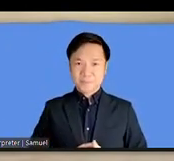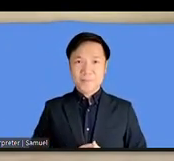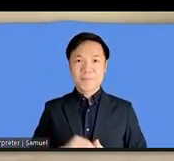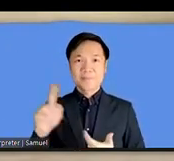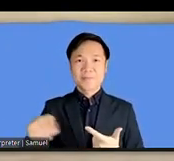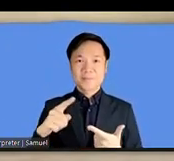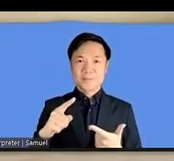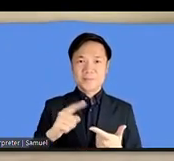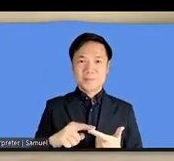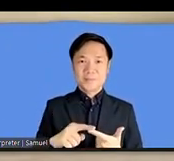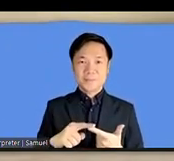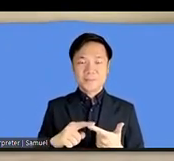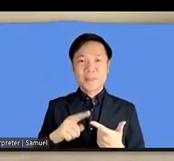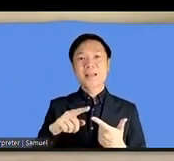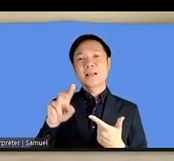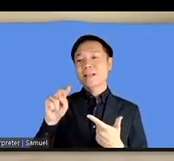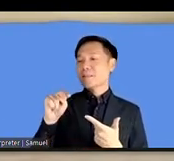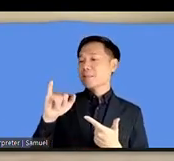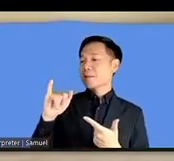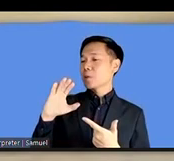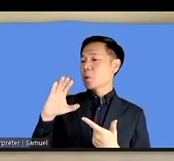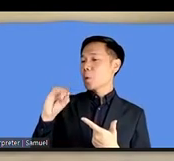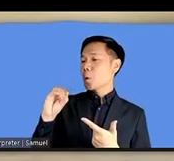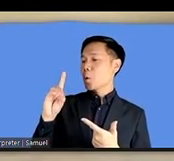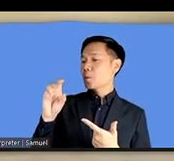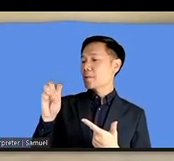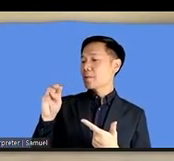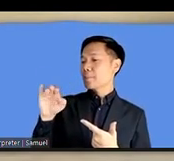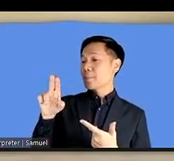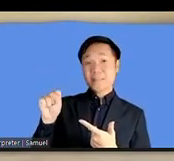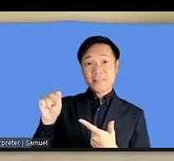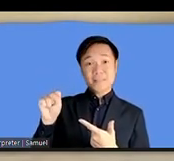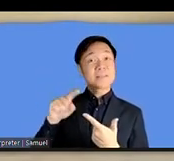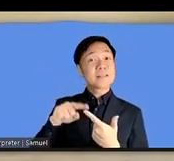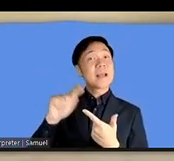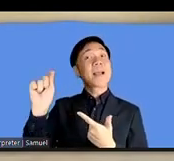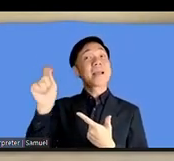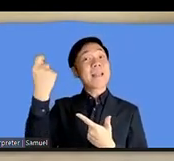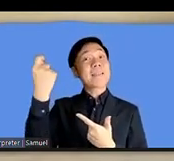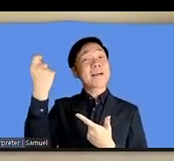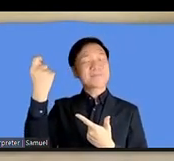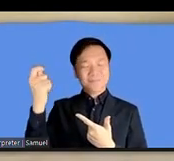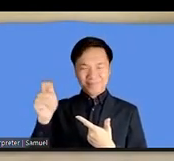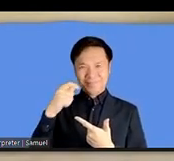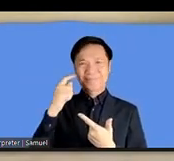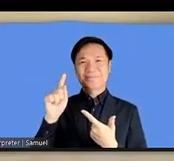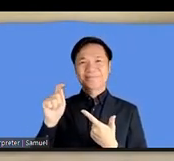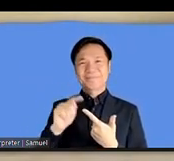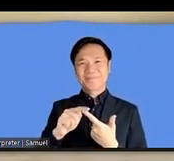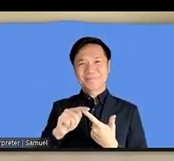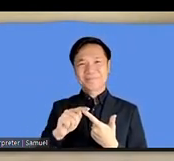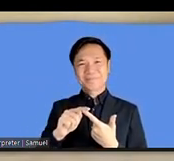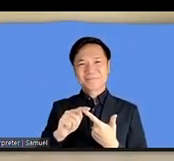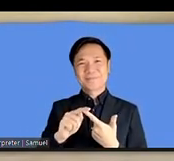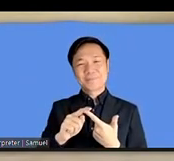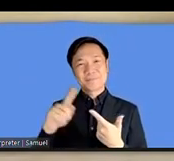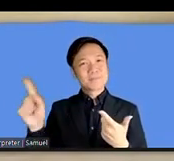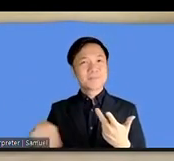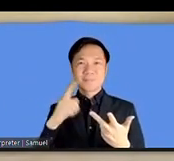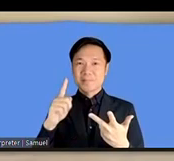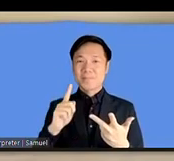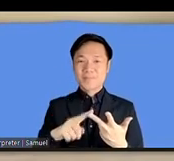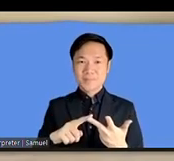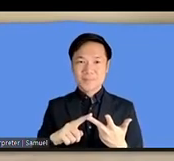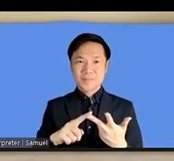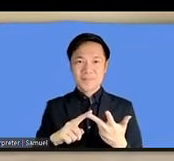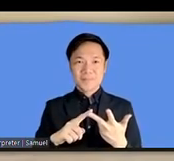also have Nico Dimas from Kenya and then we have Professor